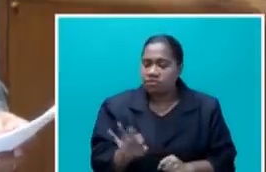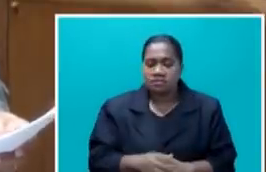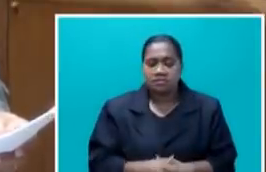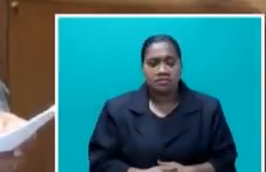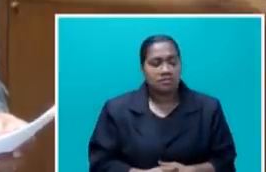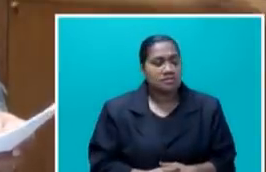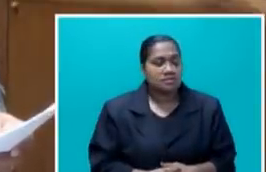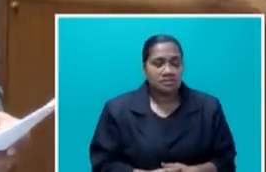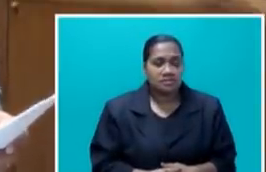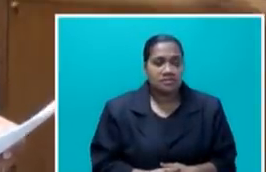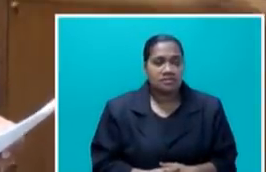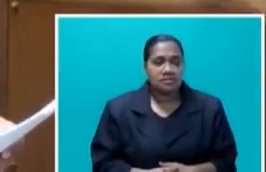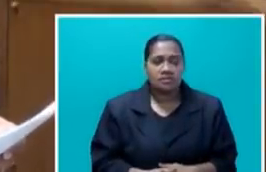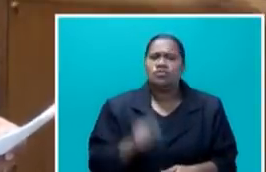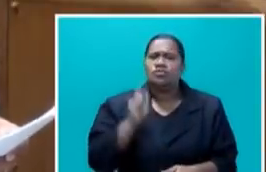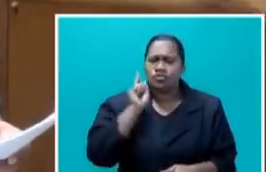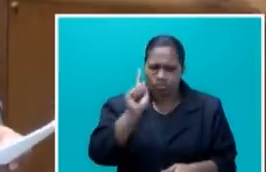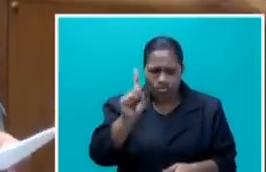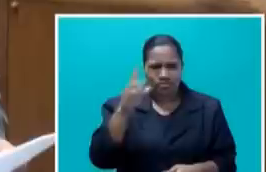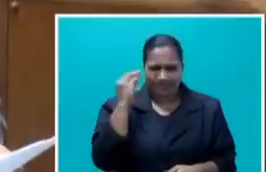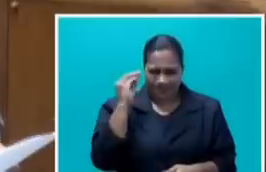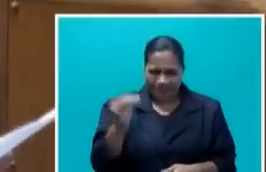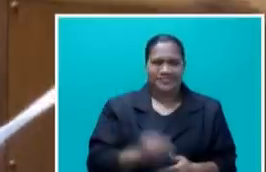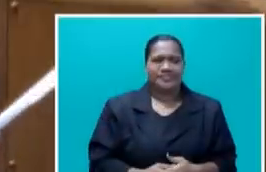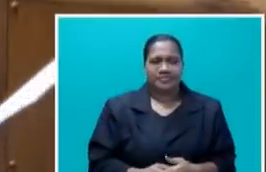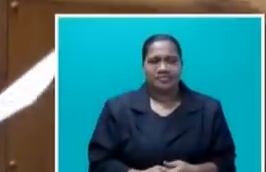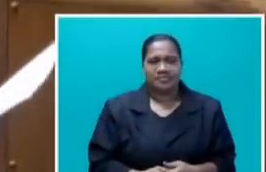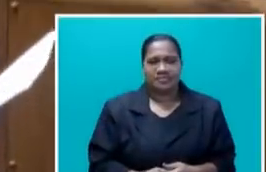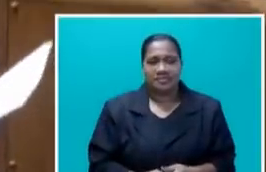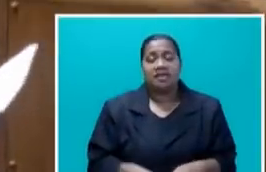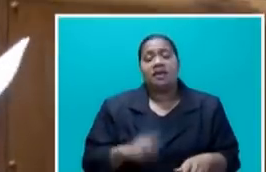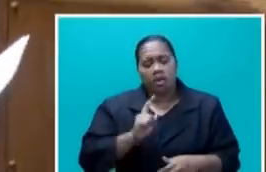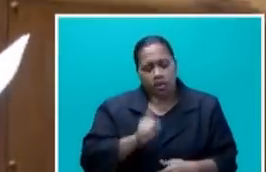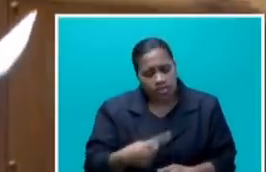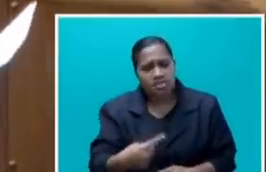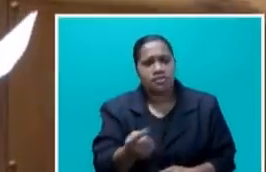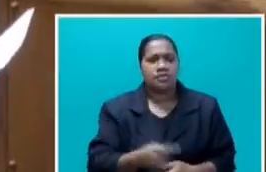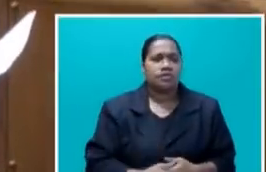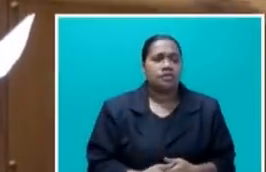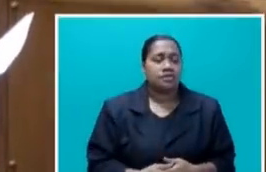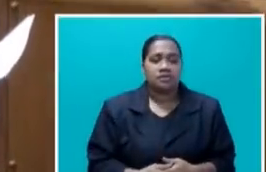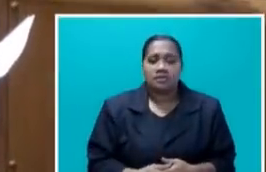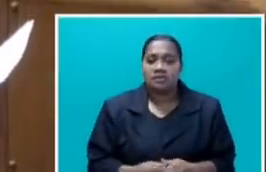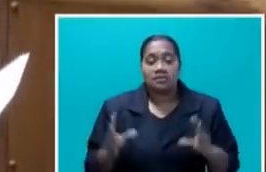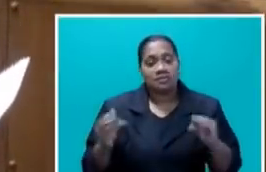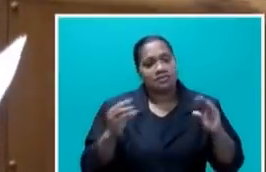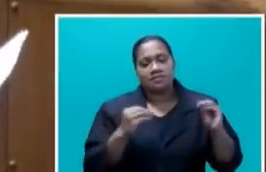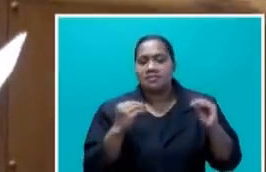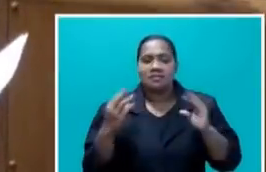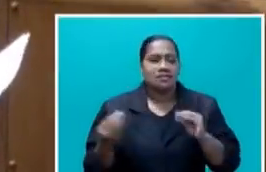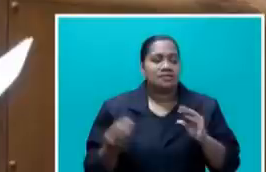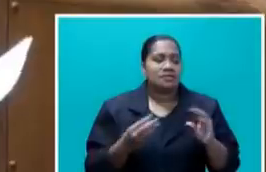NFP, Shush, who are continuously singing the same world song